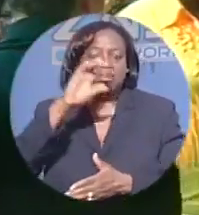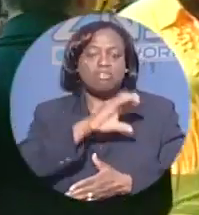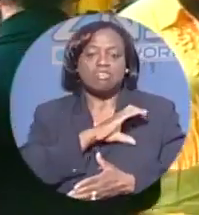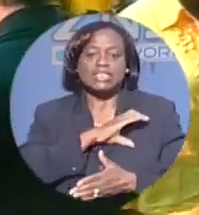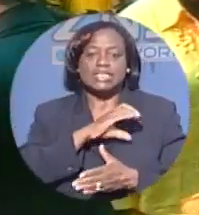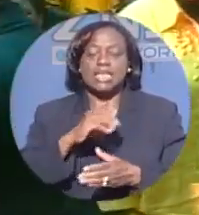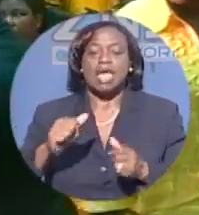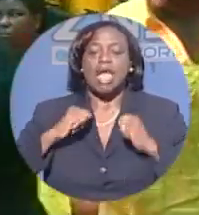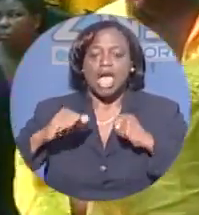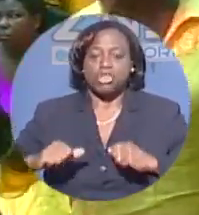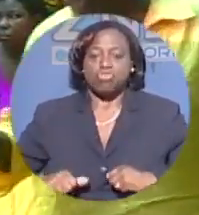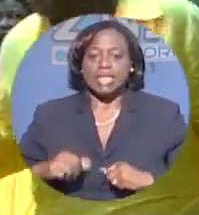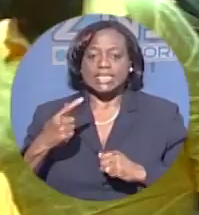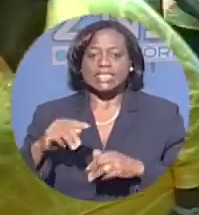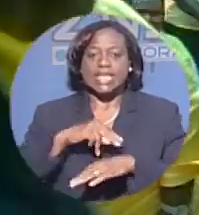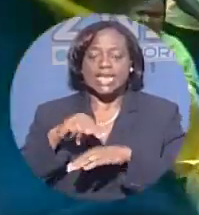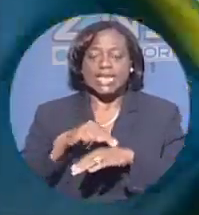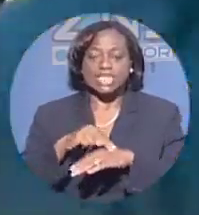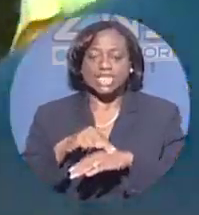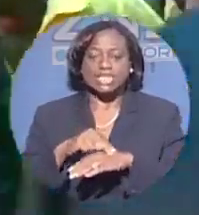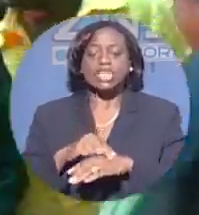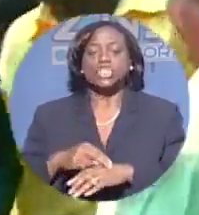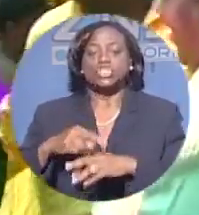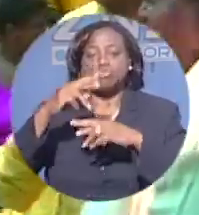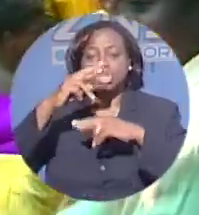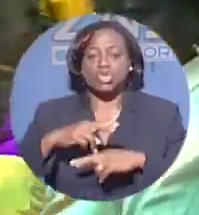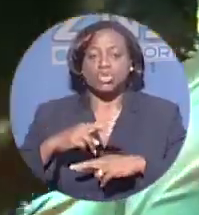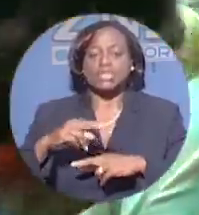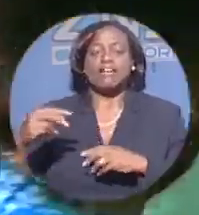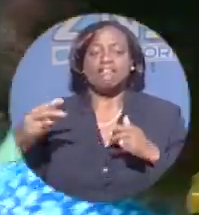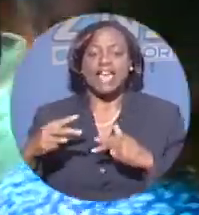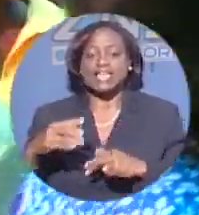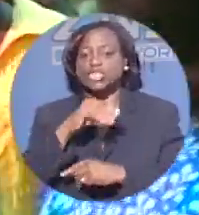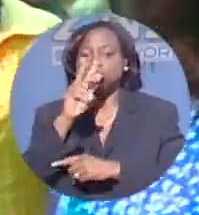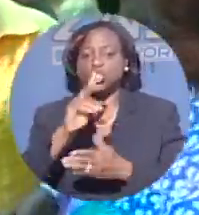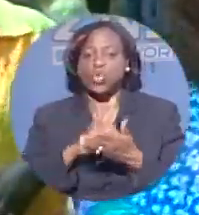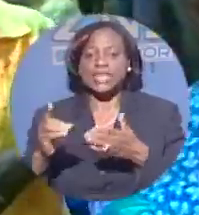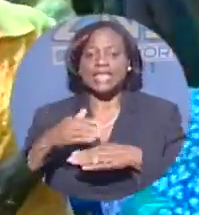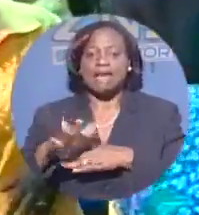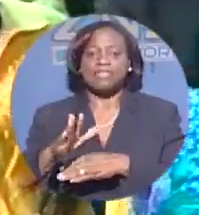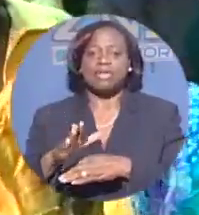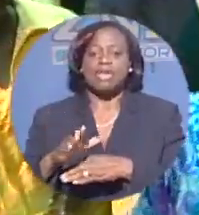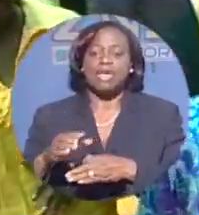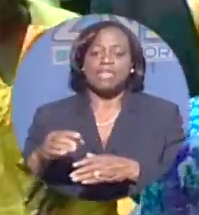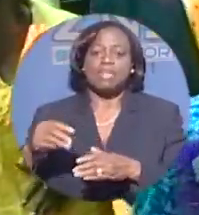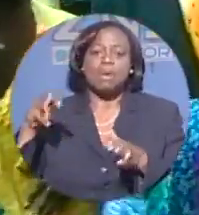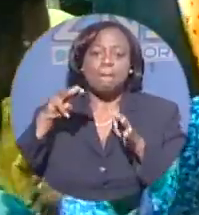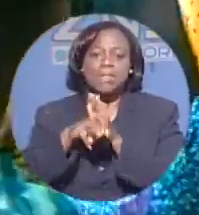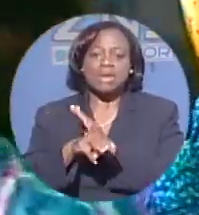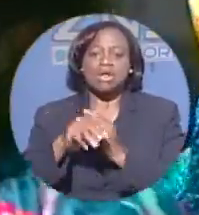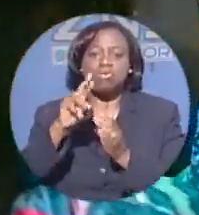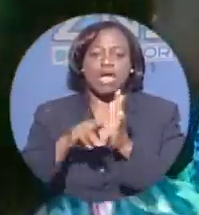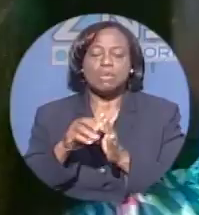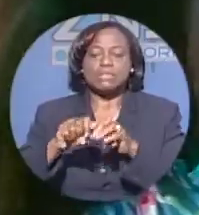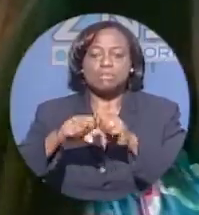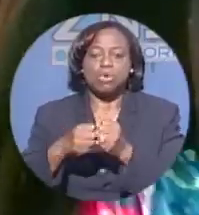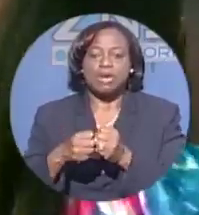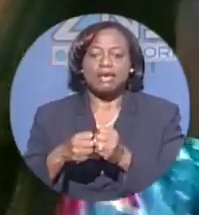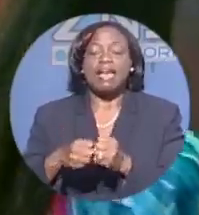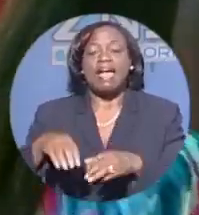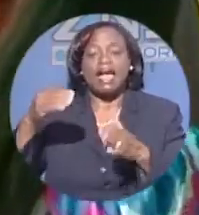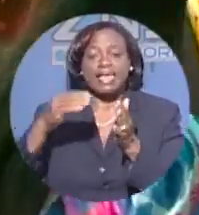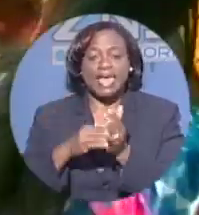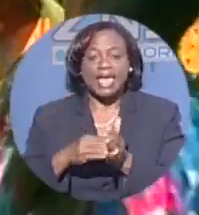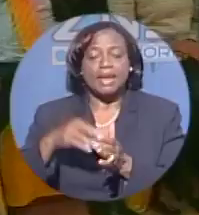nation outlining a comprehensive plan to reduce violence, and two weeks after the murder record was broken yet again, the Prime Minister has